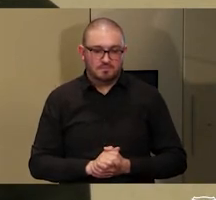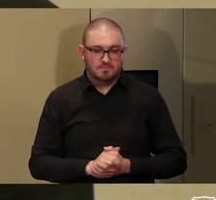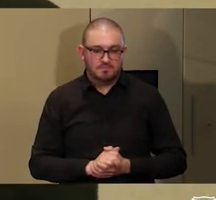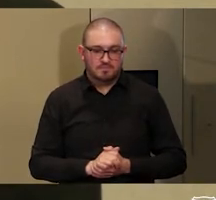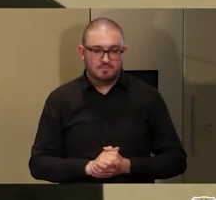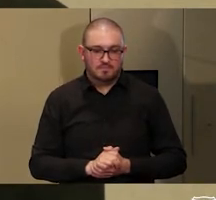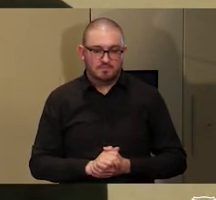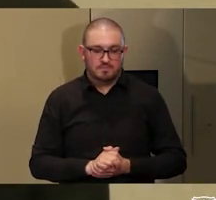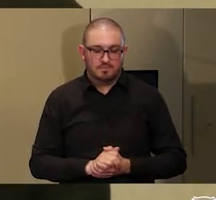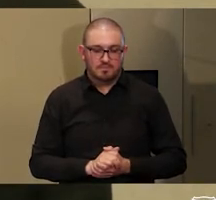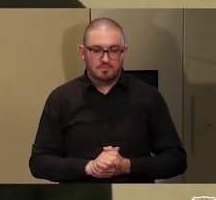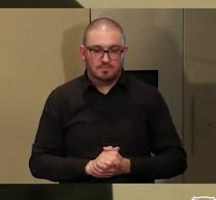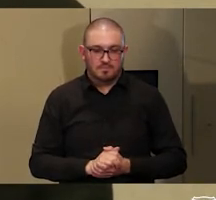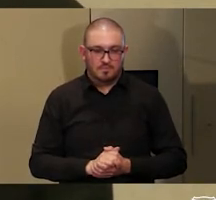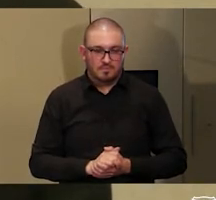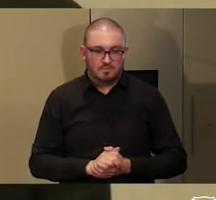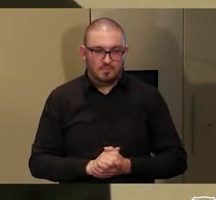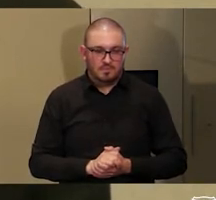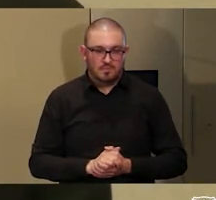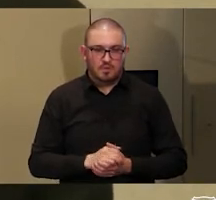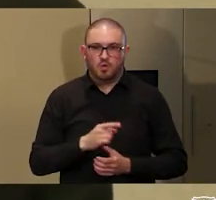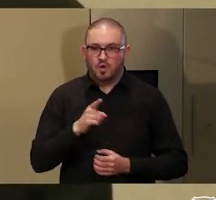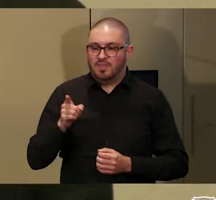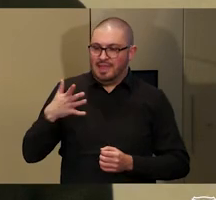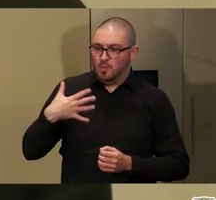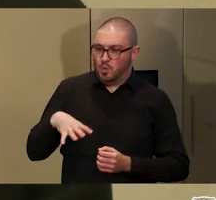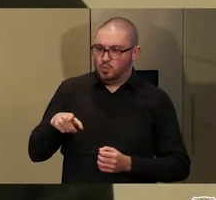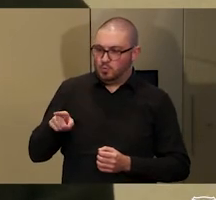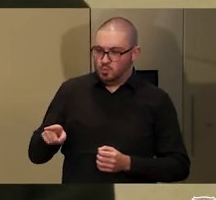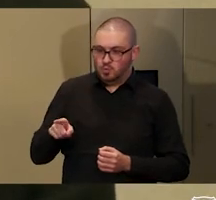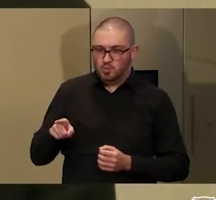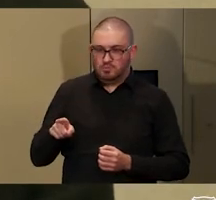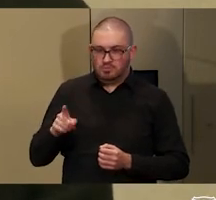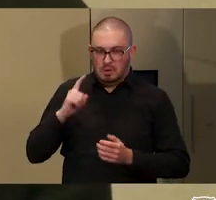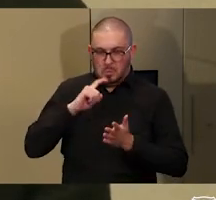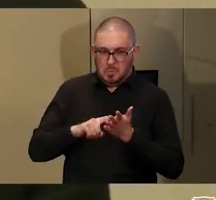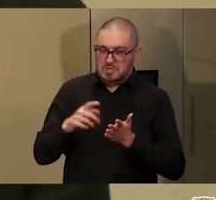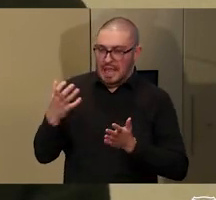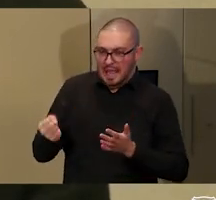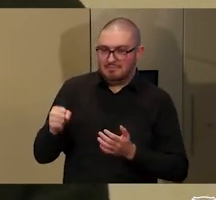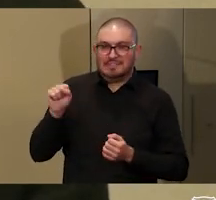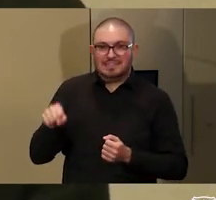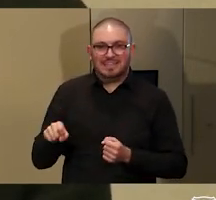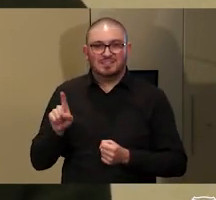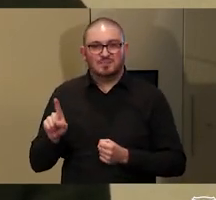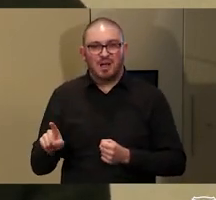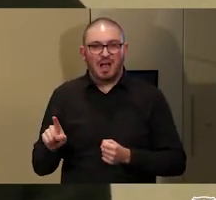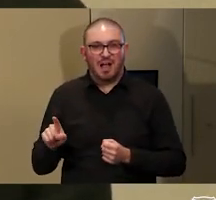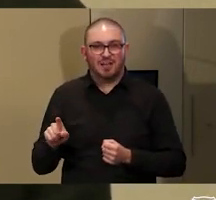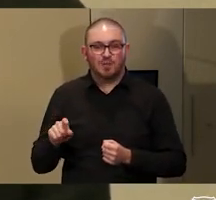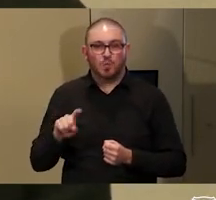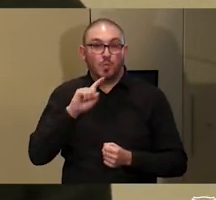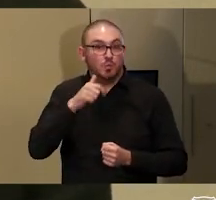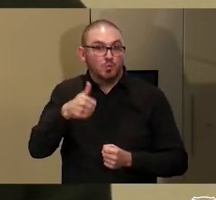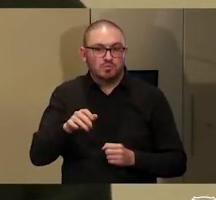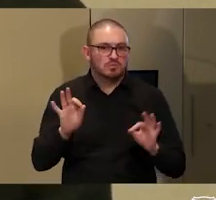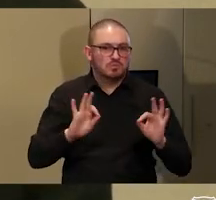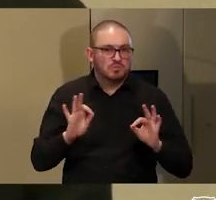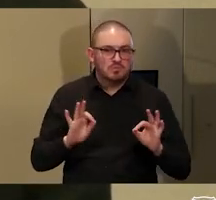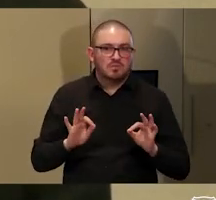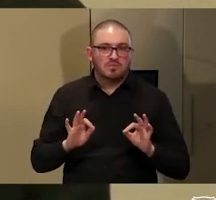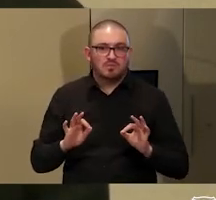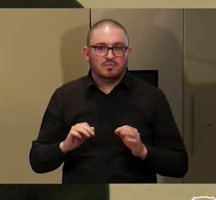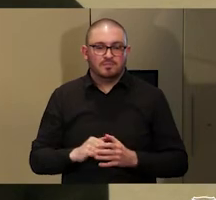you know. It has a value as an end in itself, not as